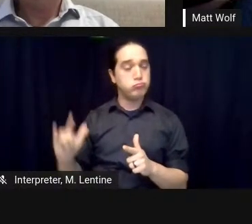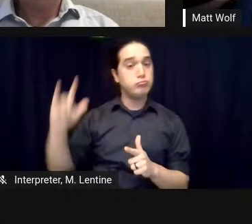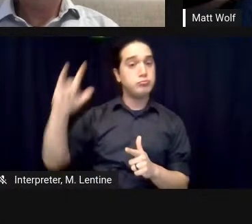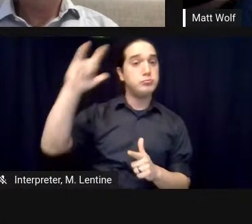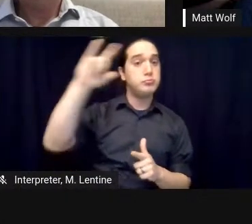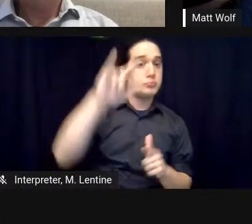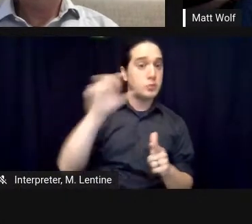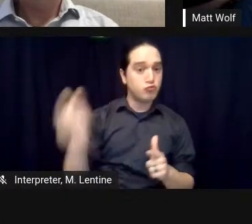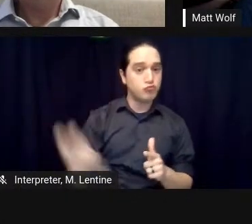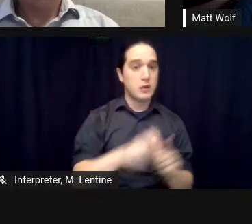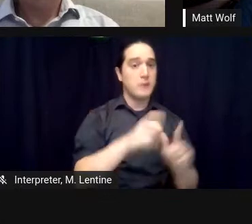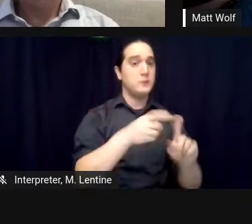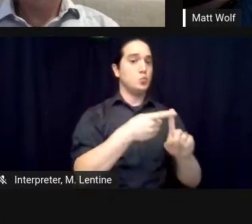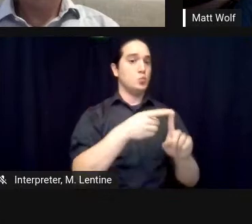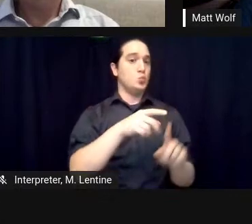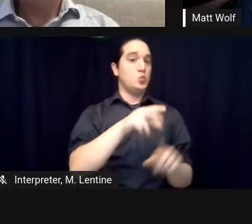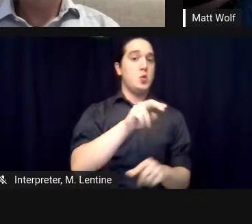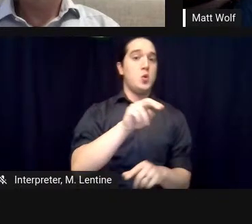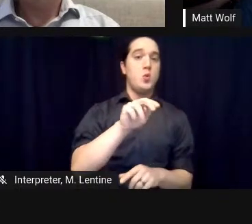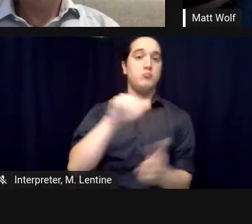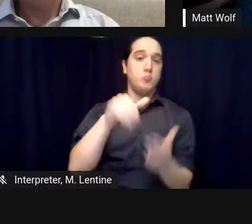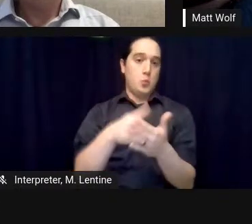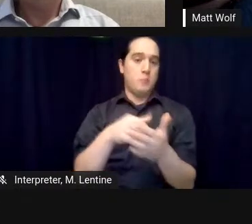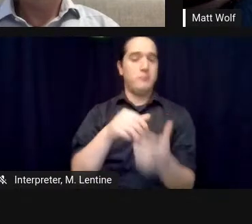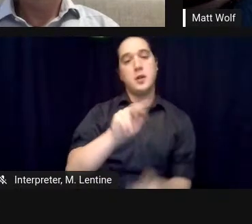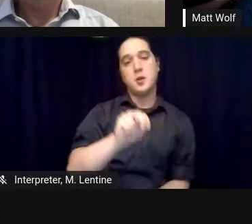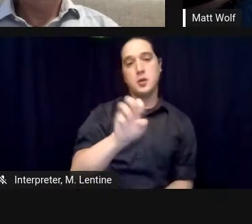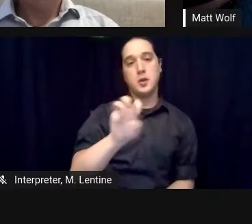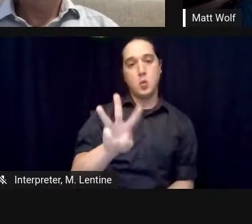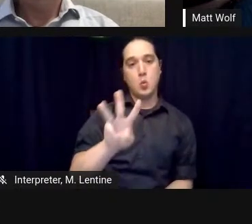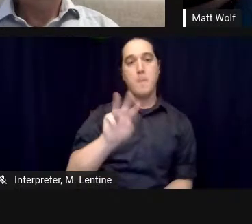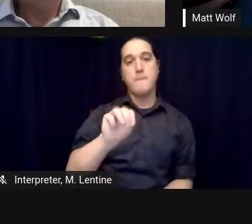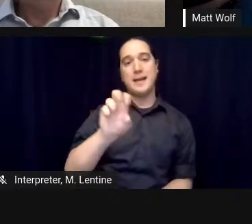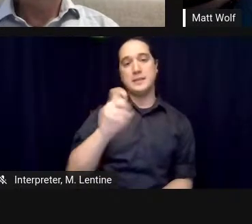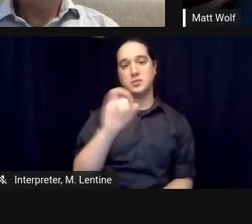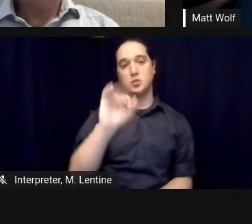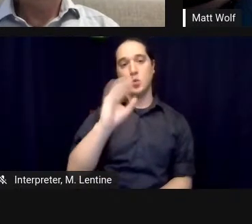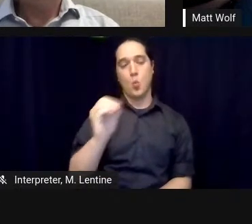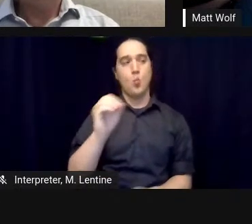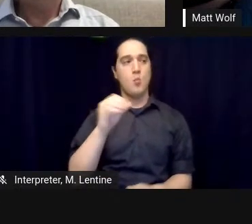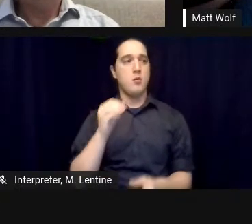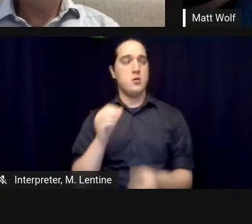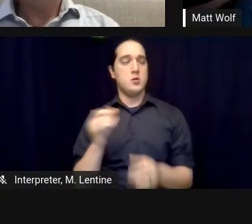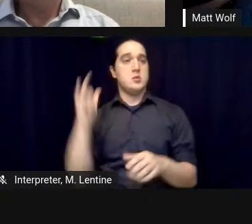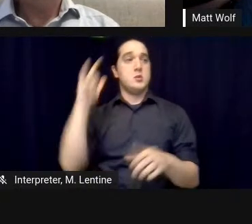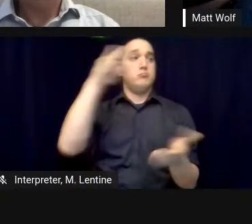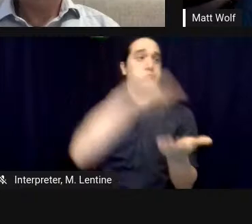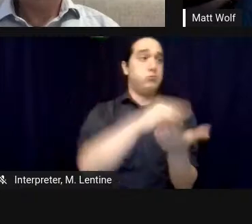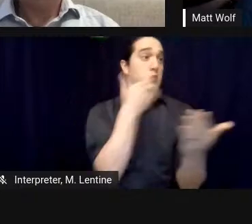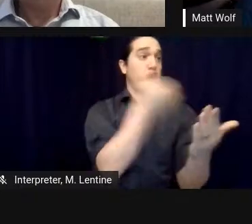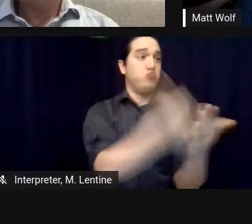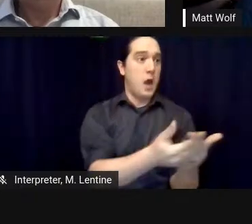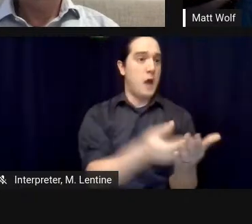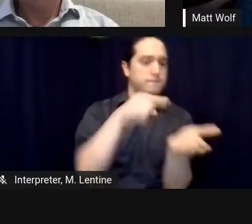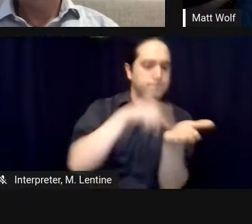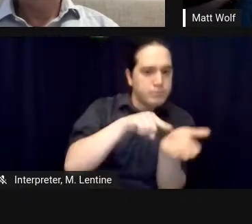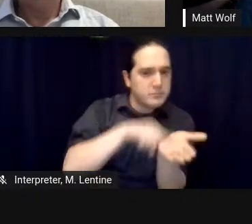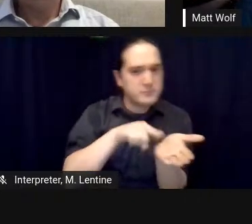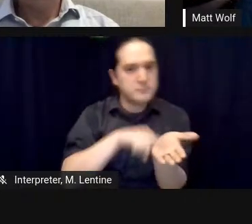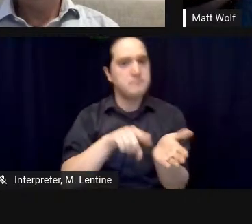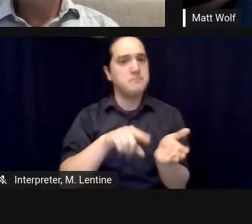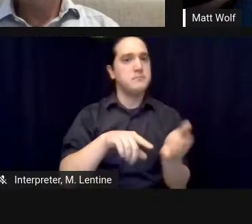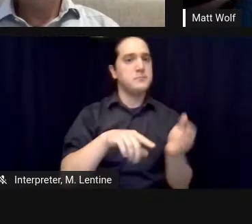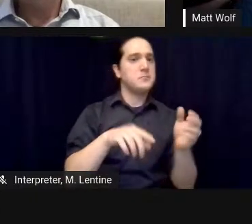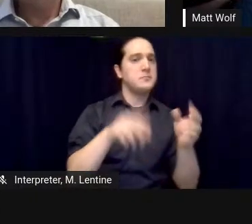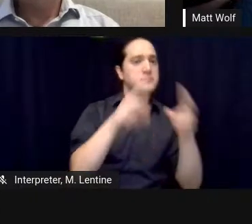this story and that was one of the things that was really rewarding to me in terms of having the time to really really do a deep dive and look back